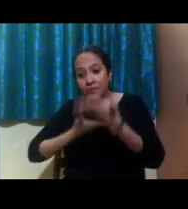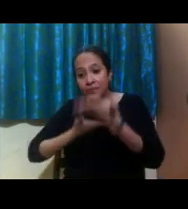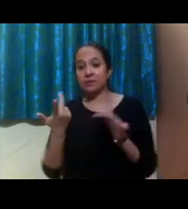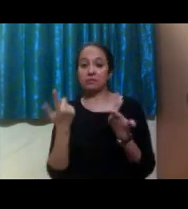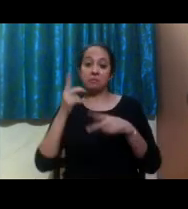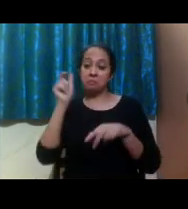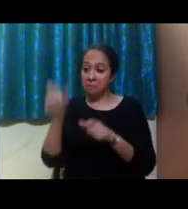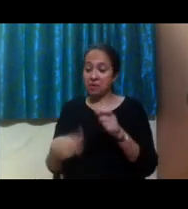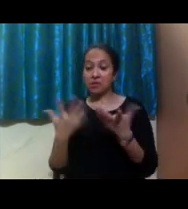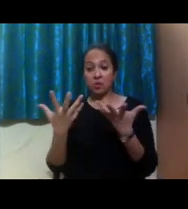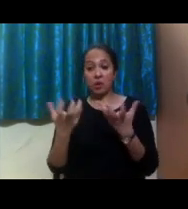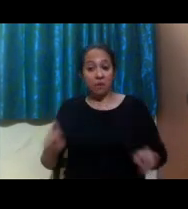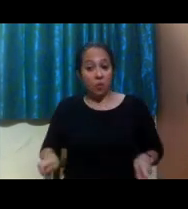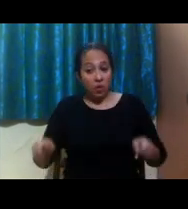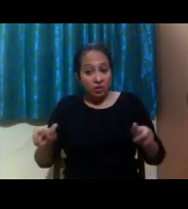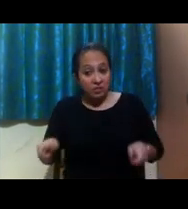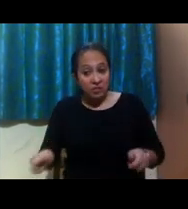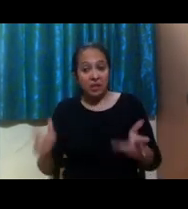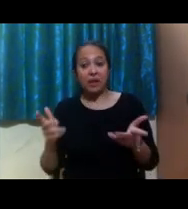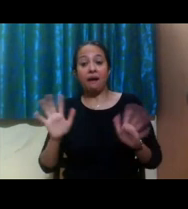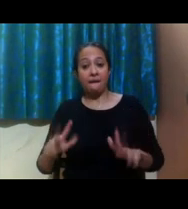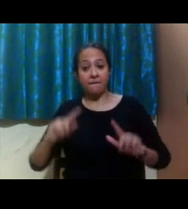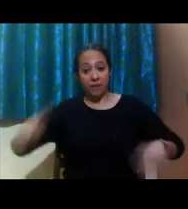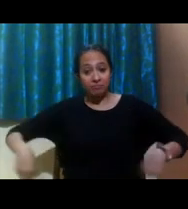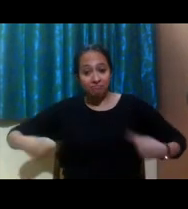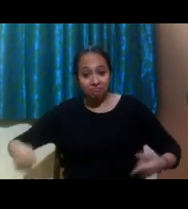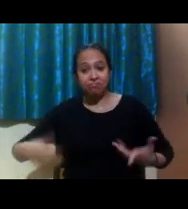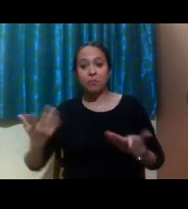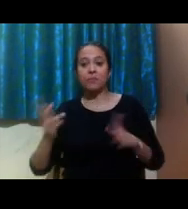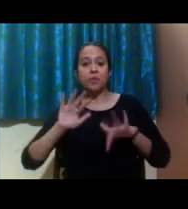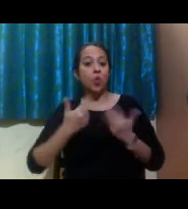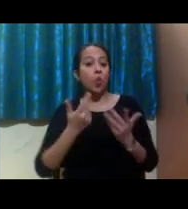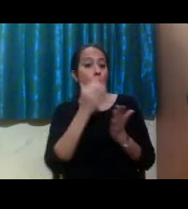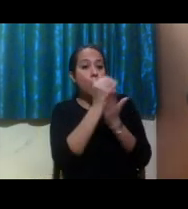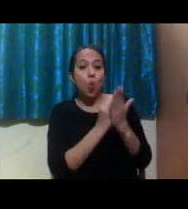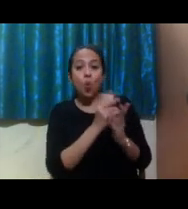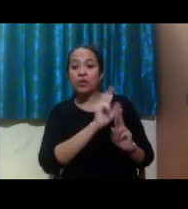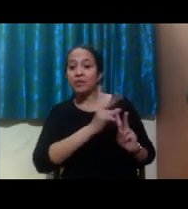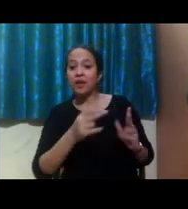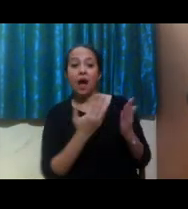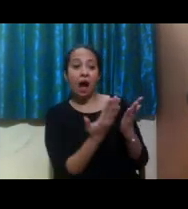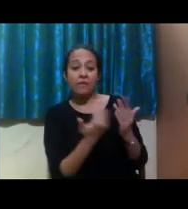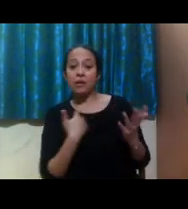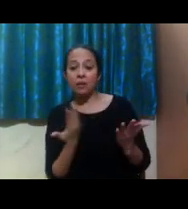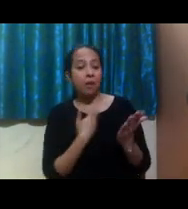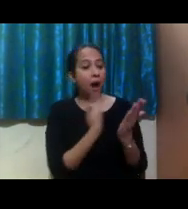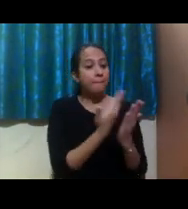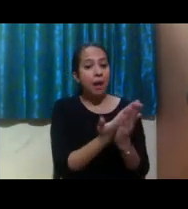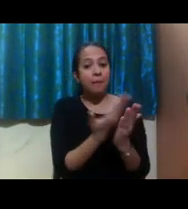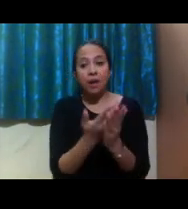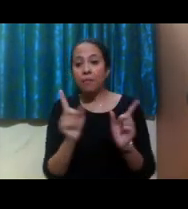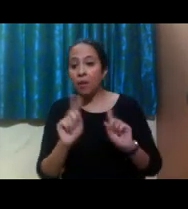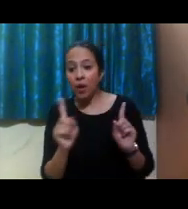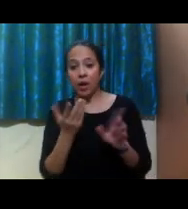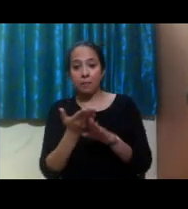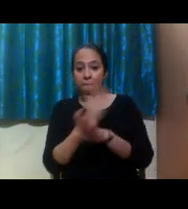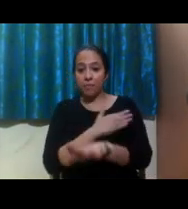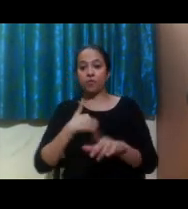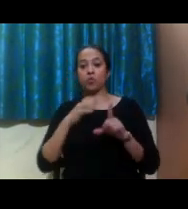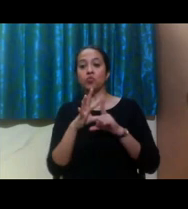and trying to find out what programs to apply to and what kind of preparation they should consider.